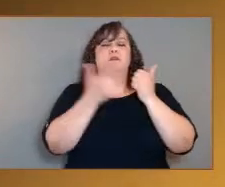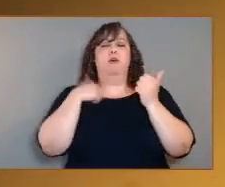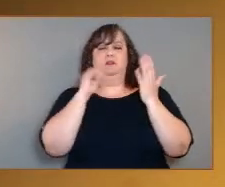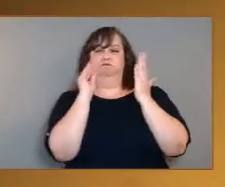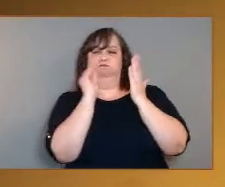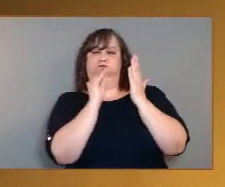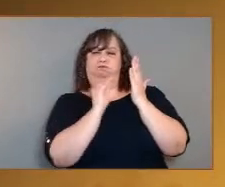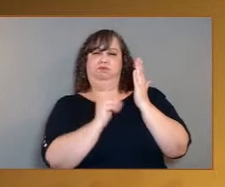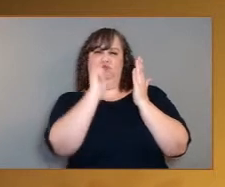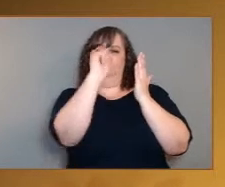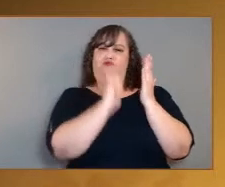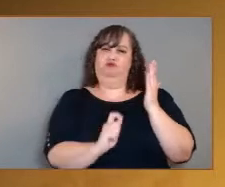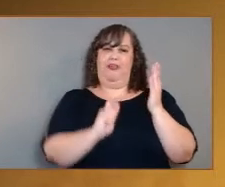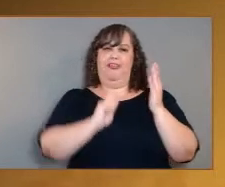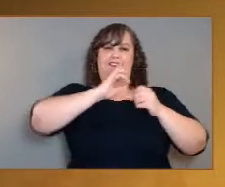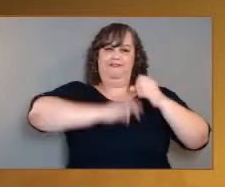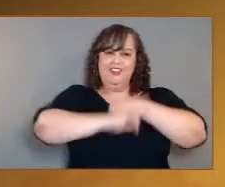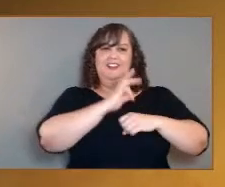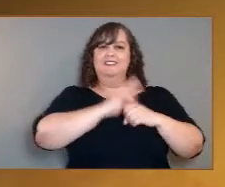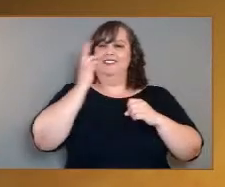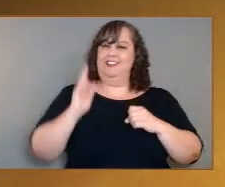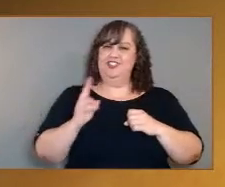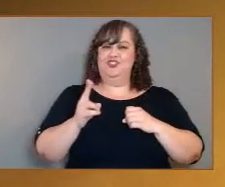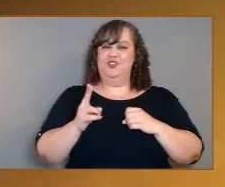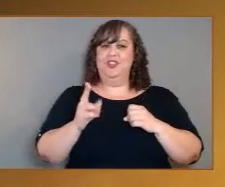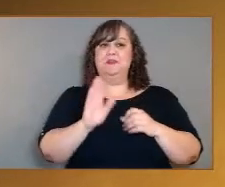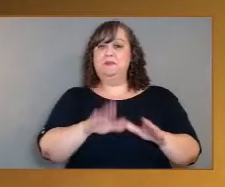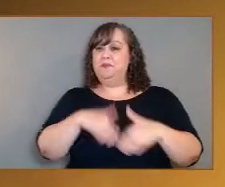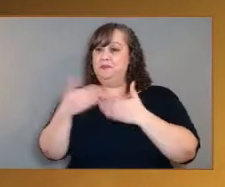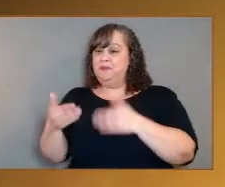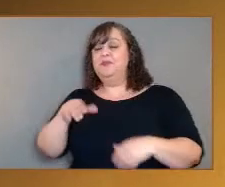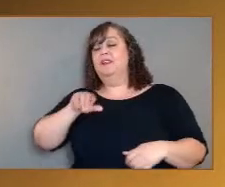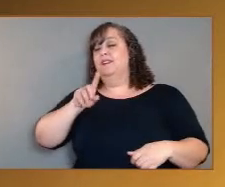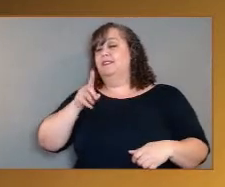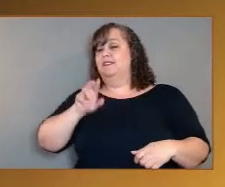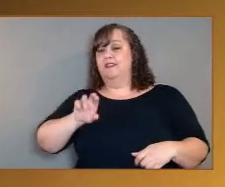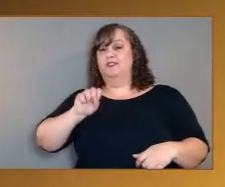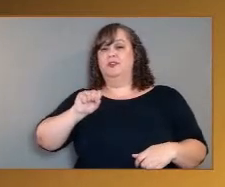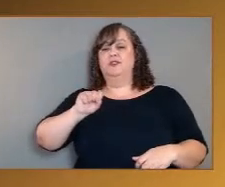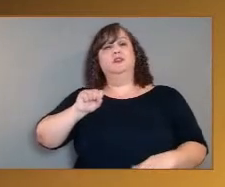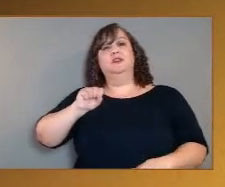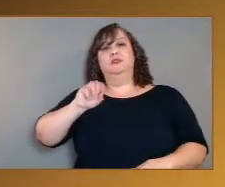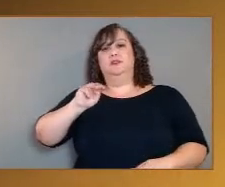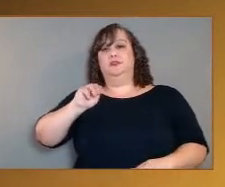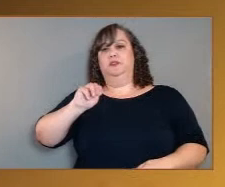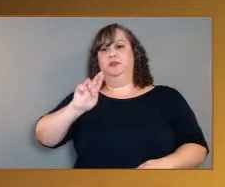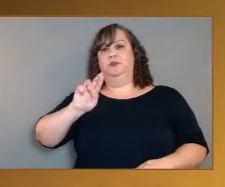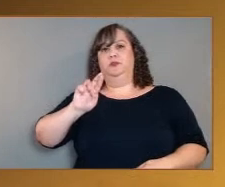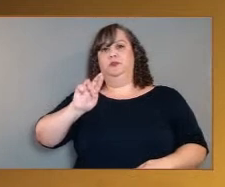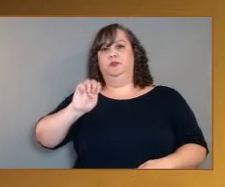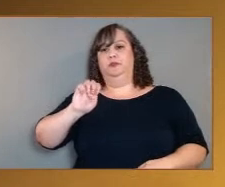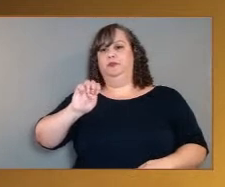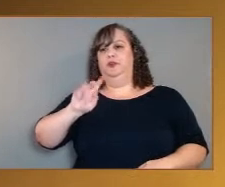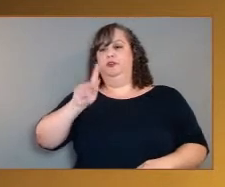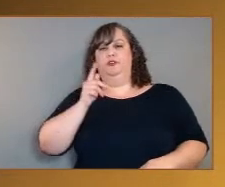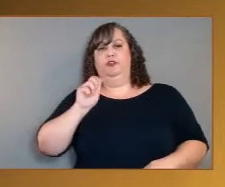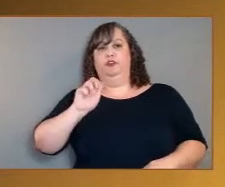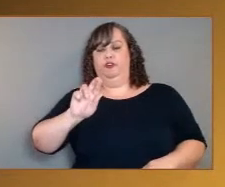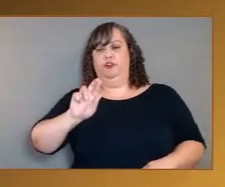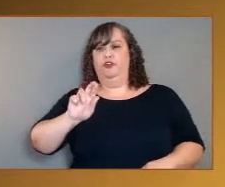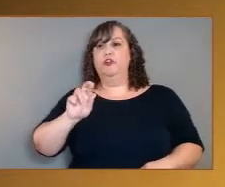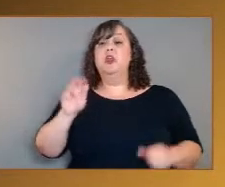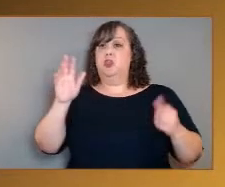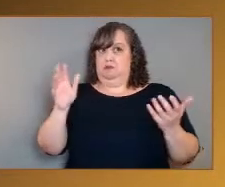Fantastic. Now, Dr. Smartkar, I understand that Veritas will chart surface elevations over nearly the entire planet